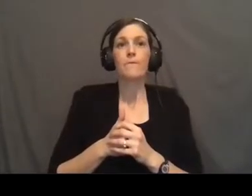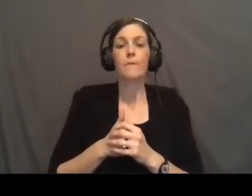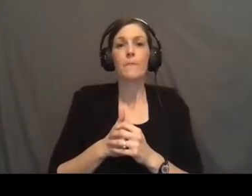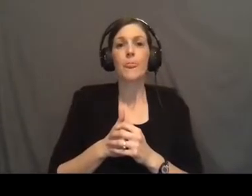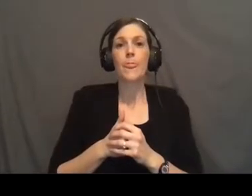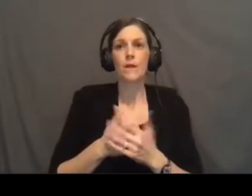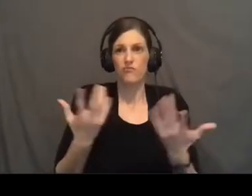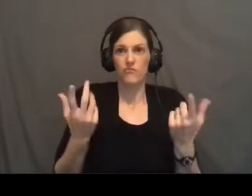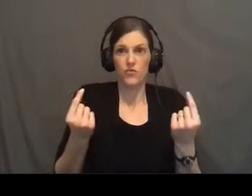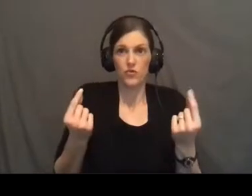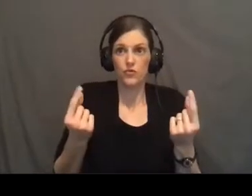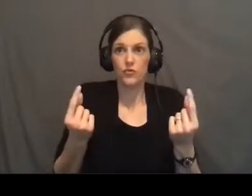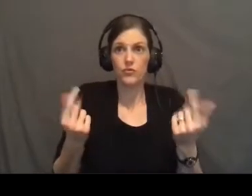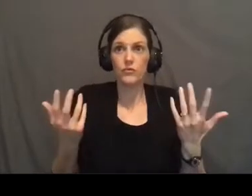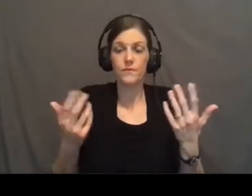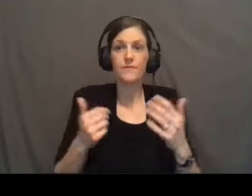What would you do?